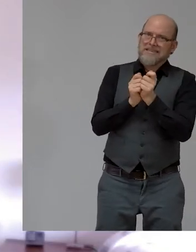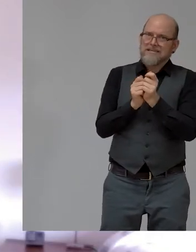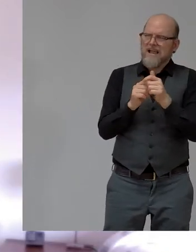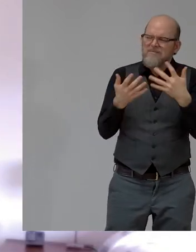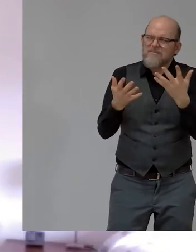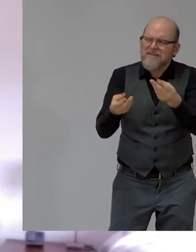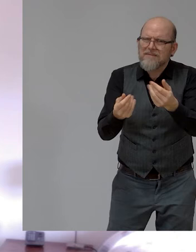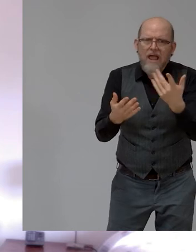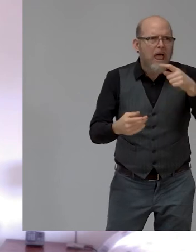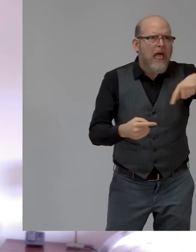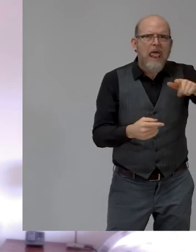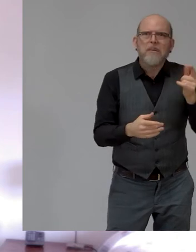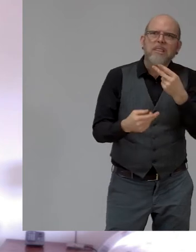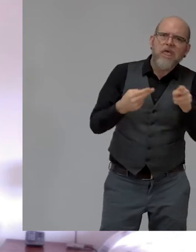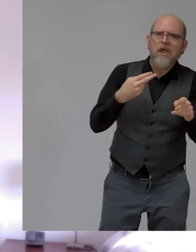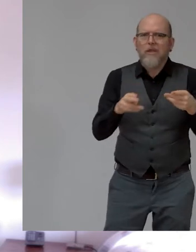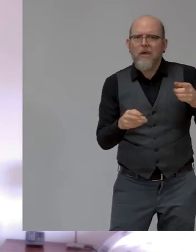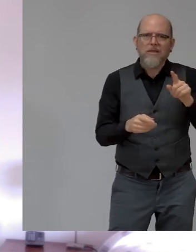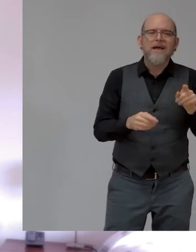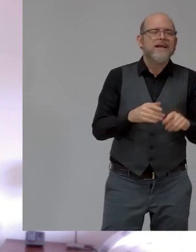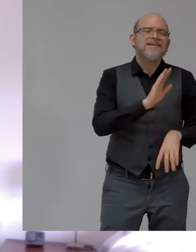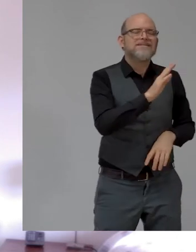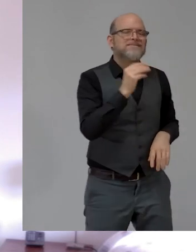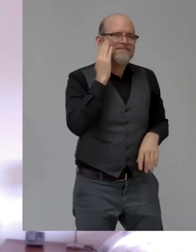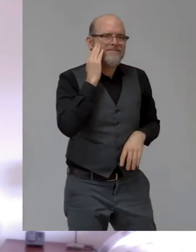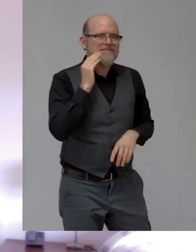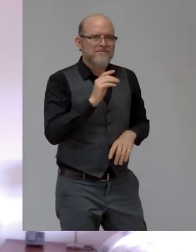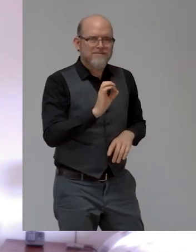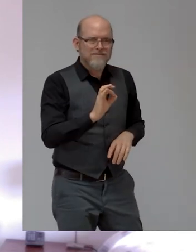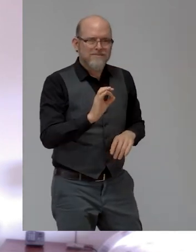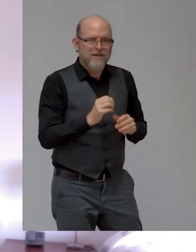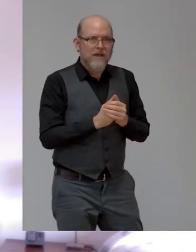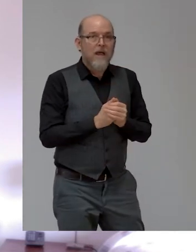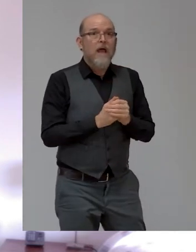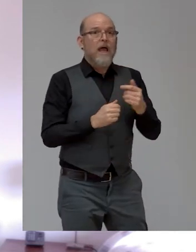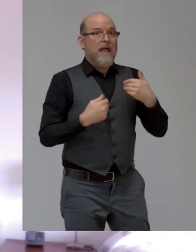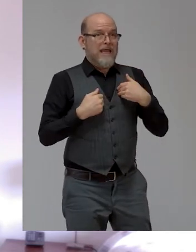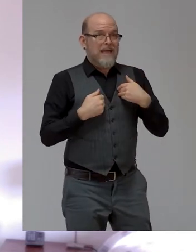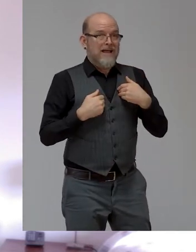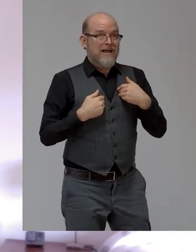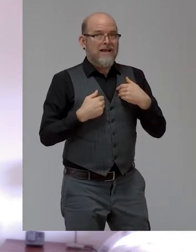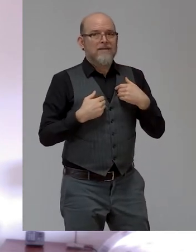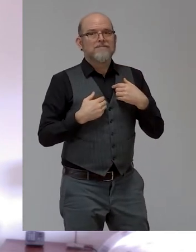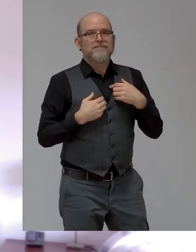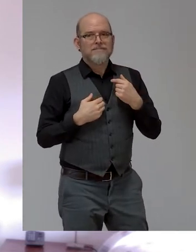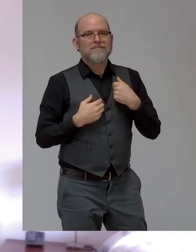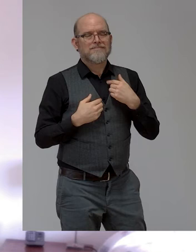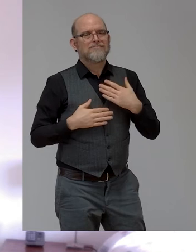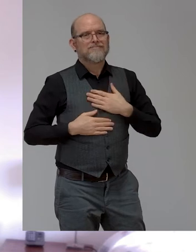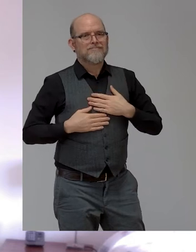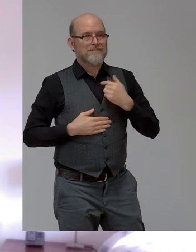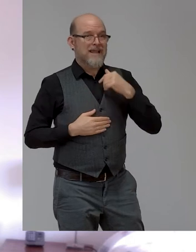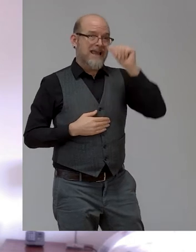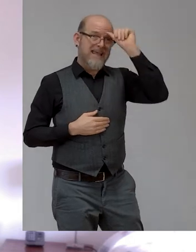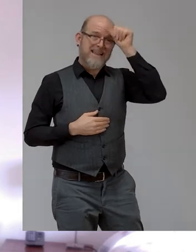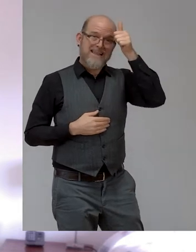Susan, I have been very, very, very blessed. I was born and brought up in Bombay. I spent a lot of my